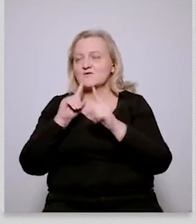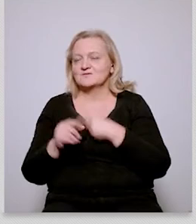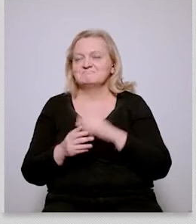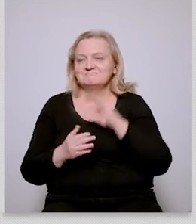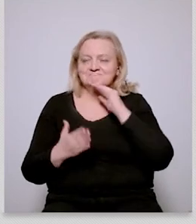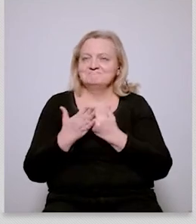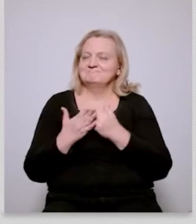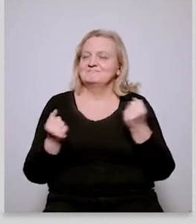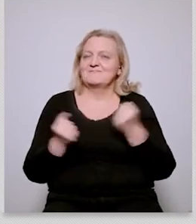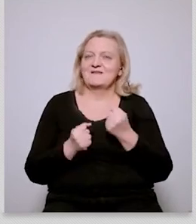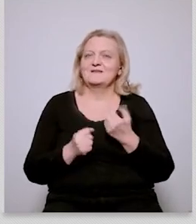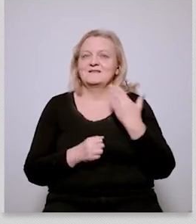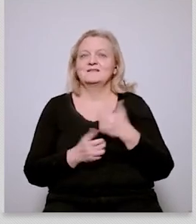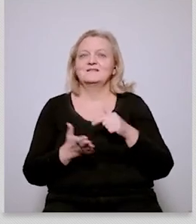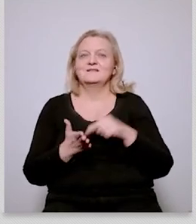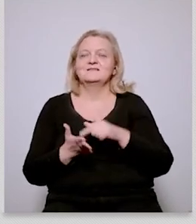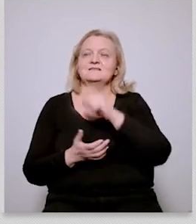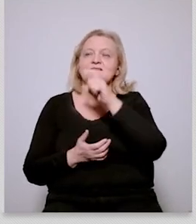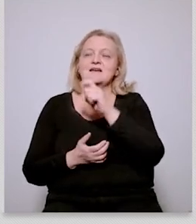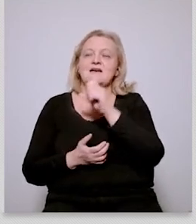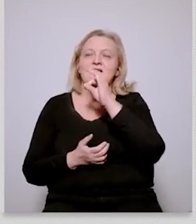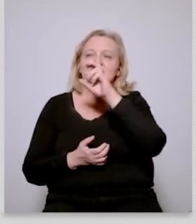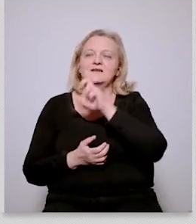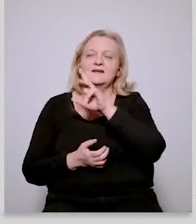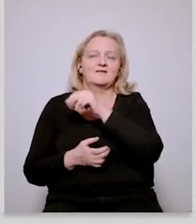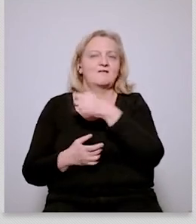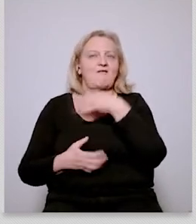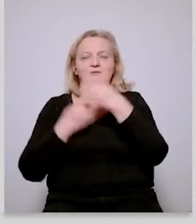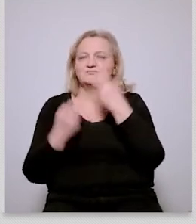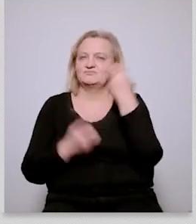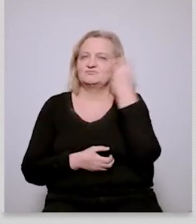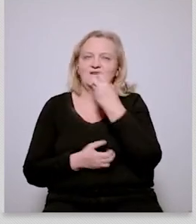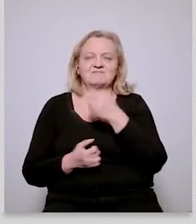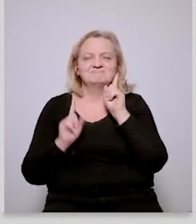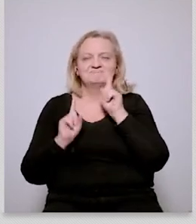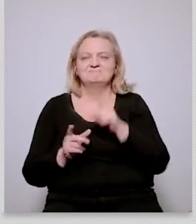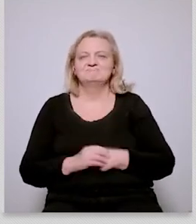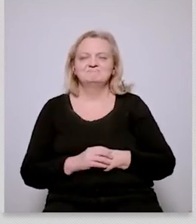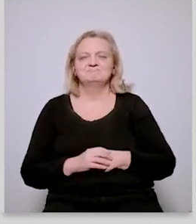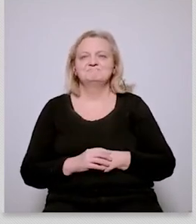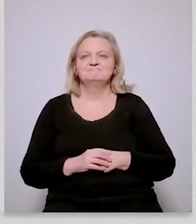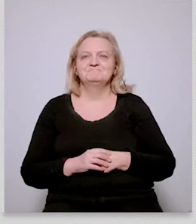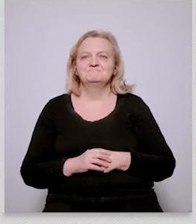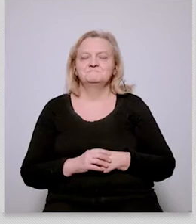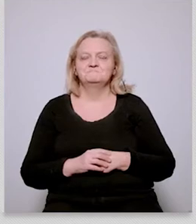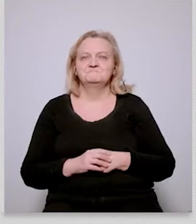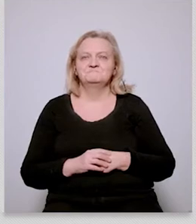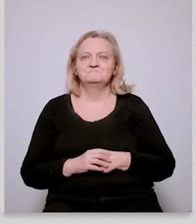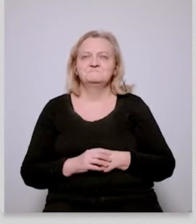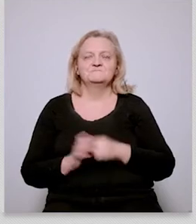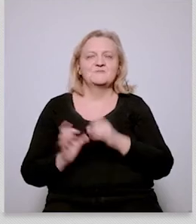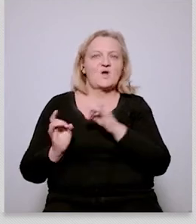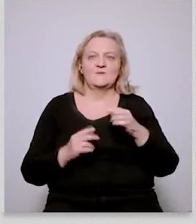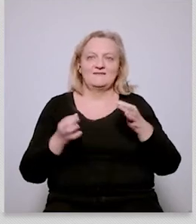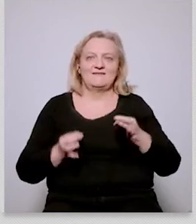uh they really spark interest and i can perhaps start responding to them directly and then take it from there and i